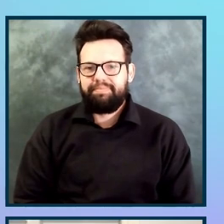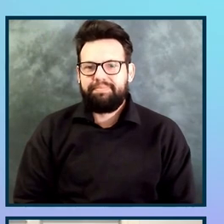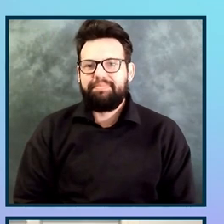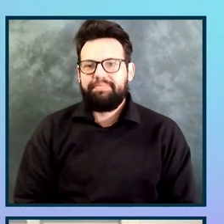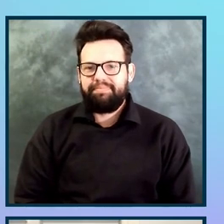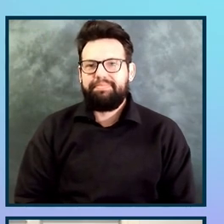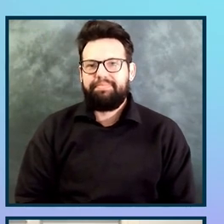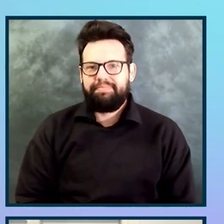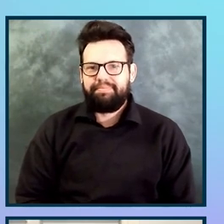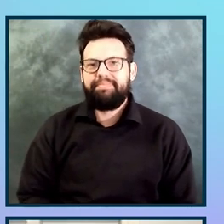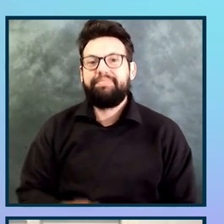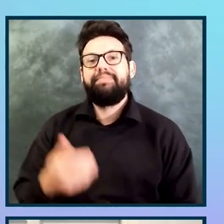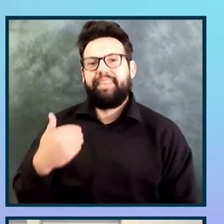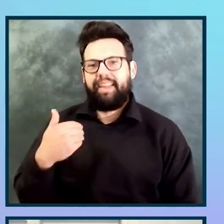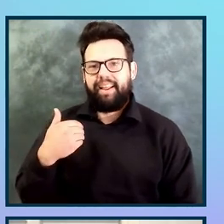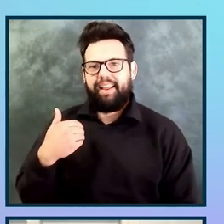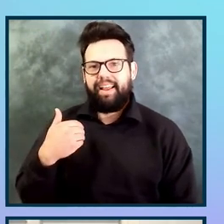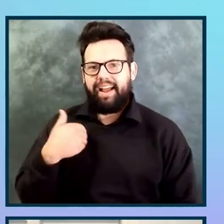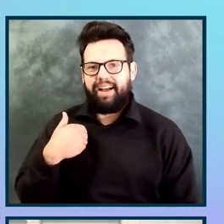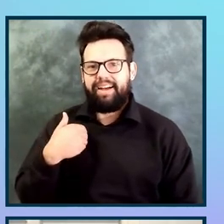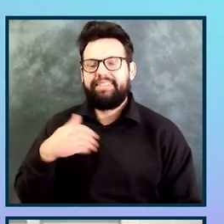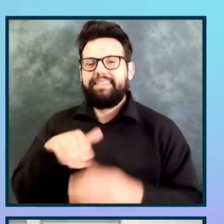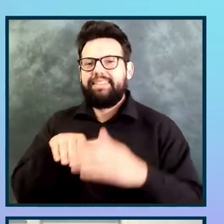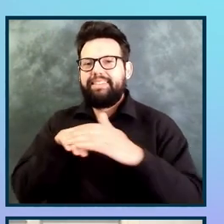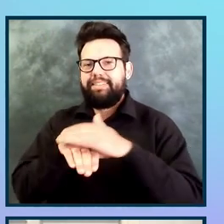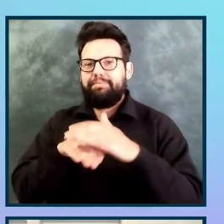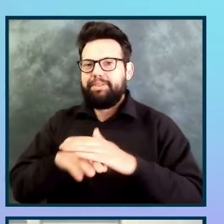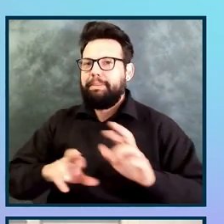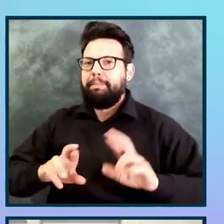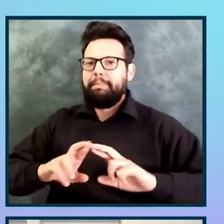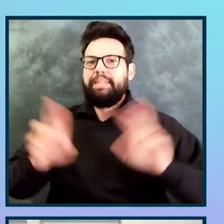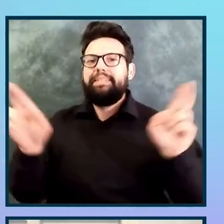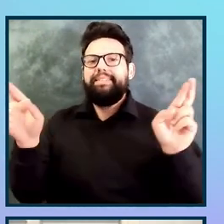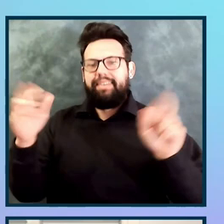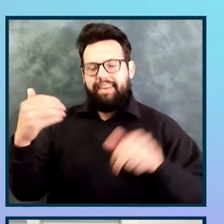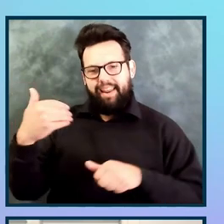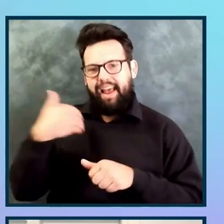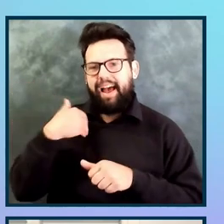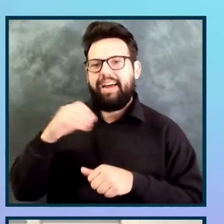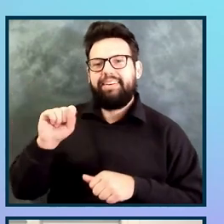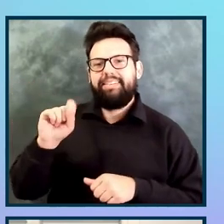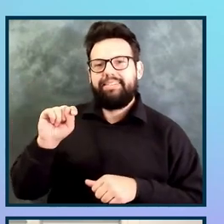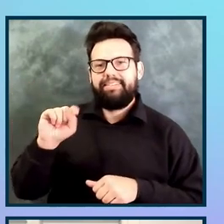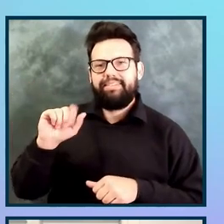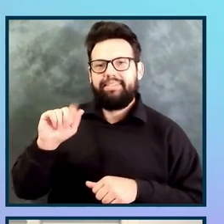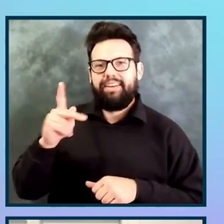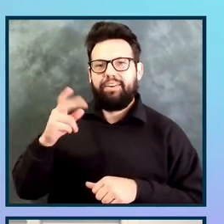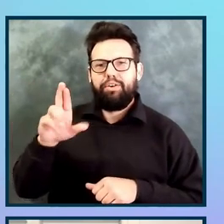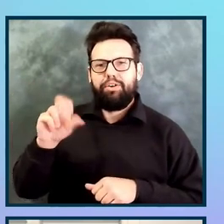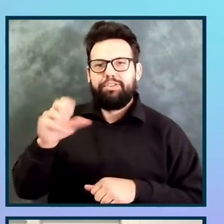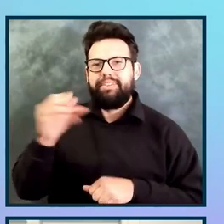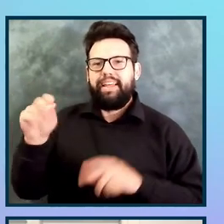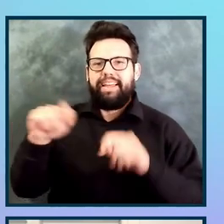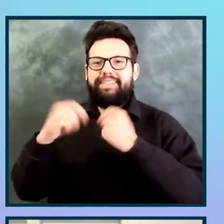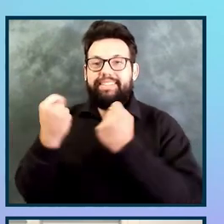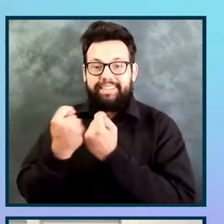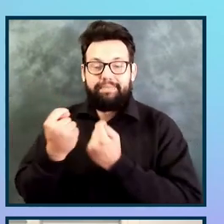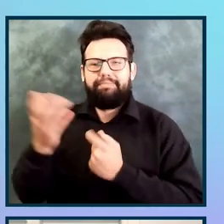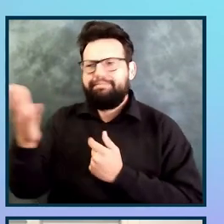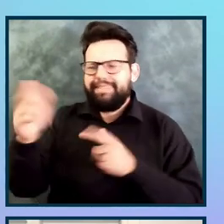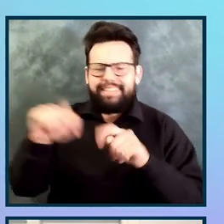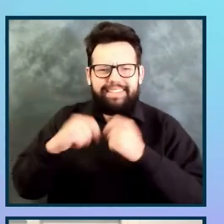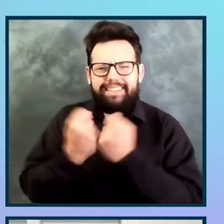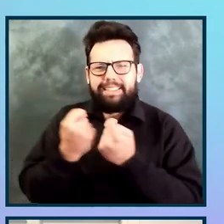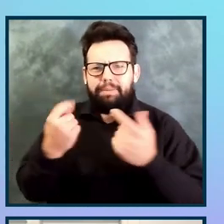of accessibility built into it. And we had highly engaged stakeholders and teams. By nature, this team was very energetic,